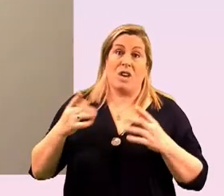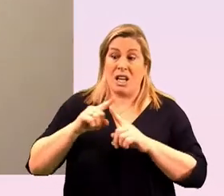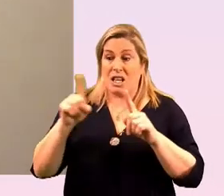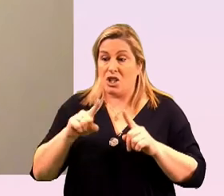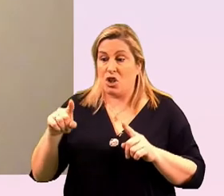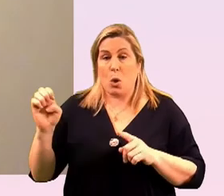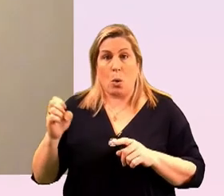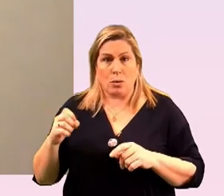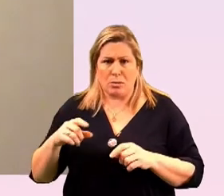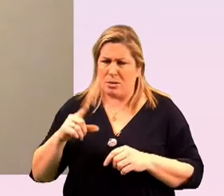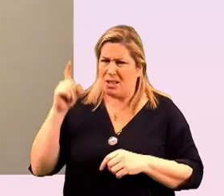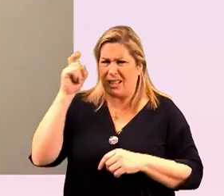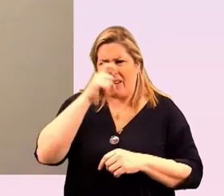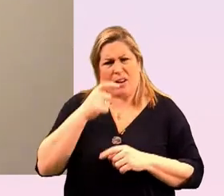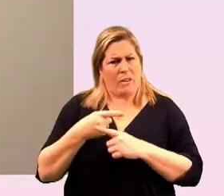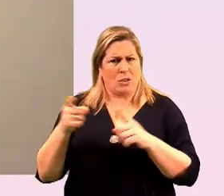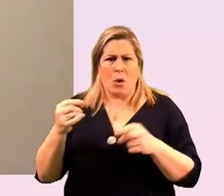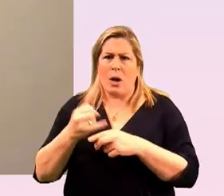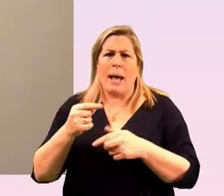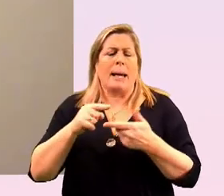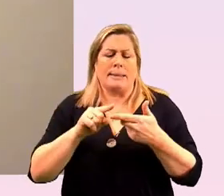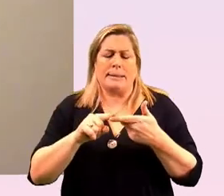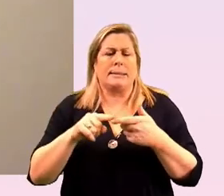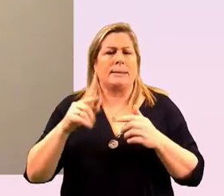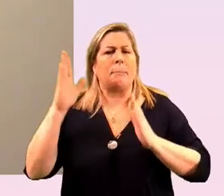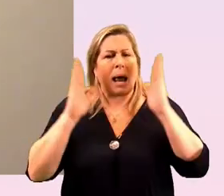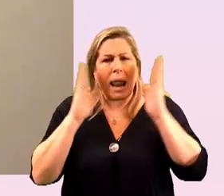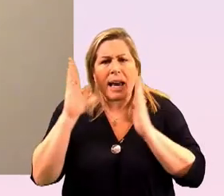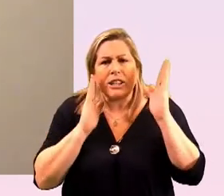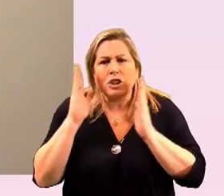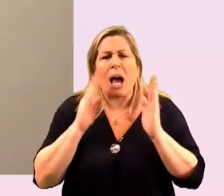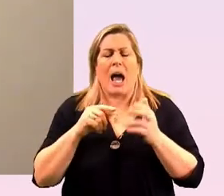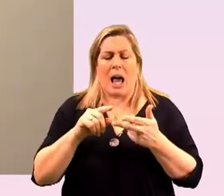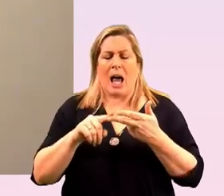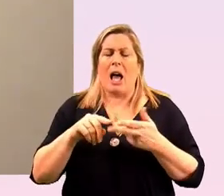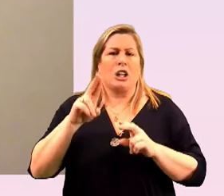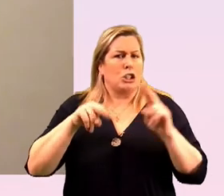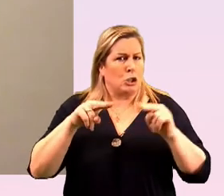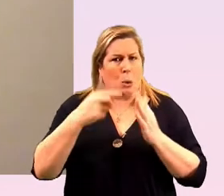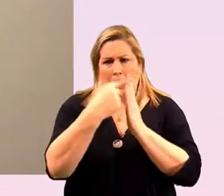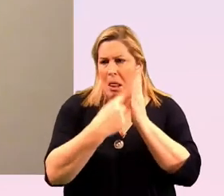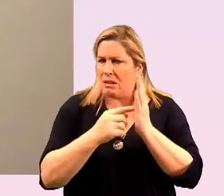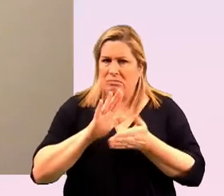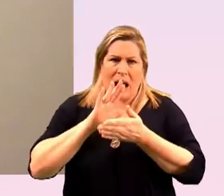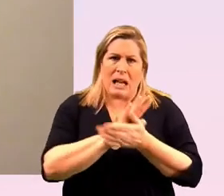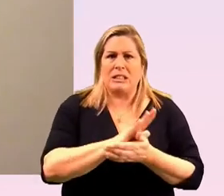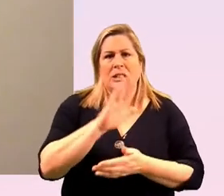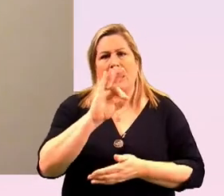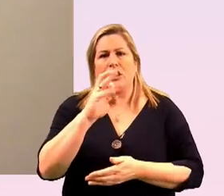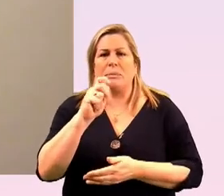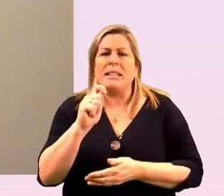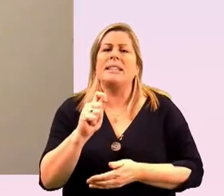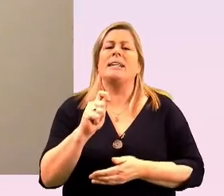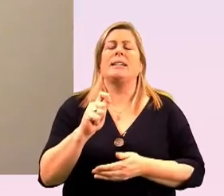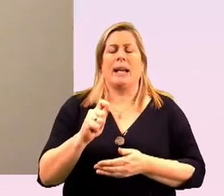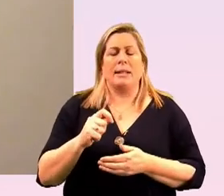uh for those in malaysia the new policies that are so anti-lgbt when we look then to the